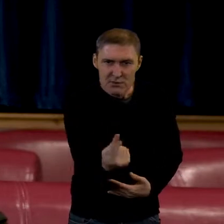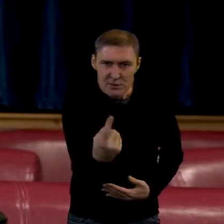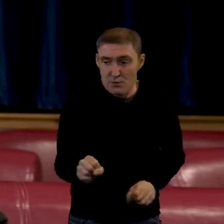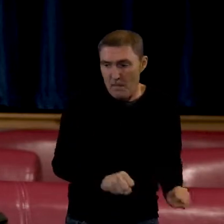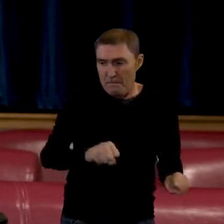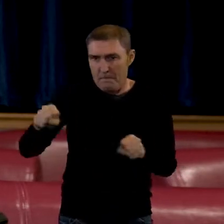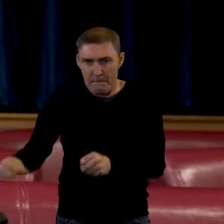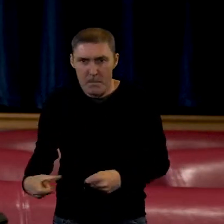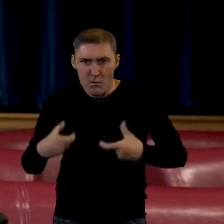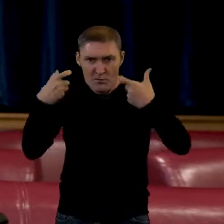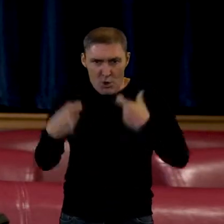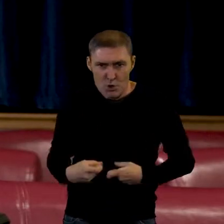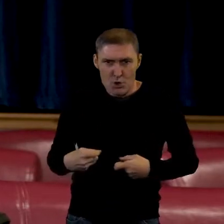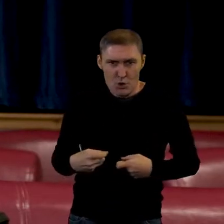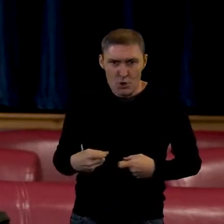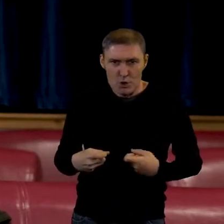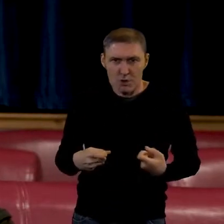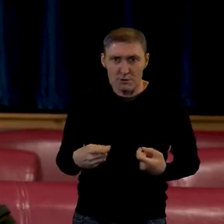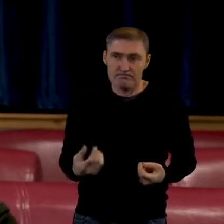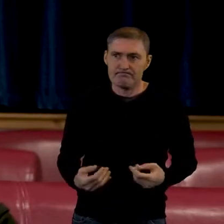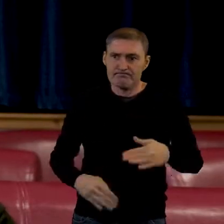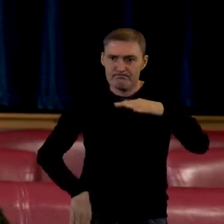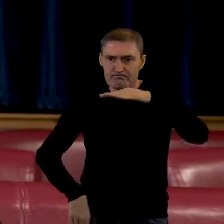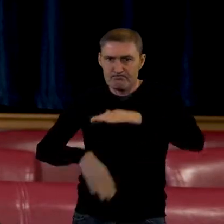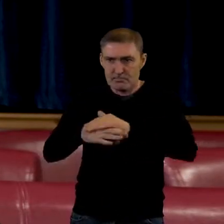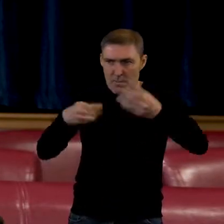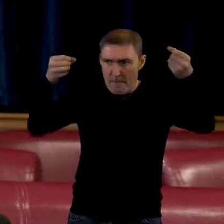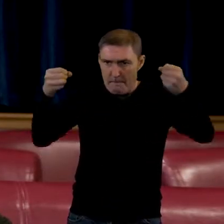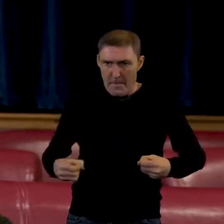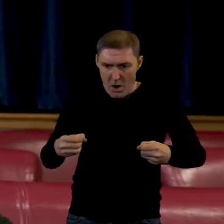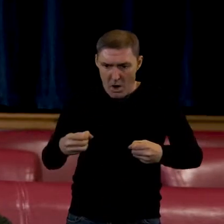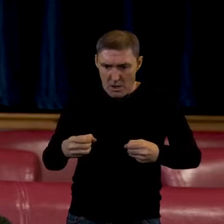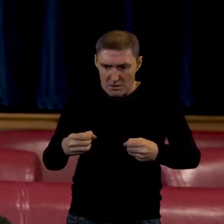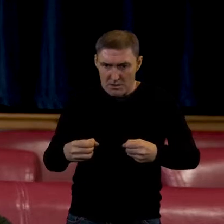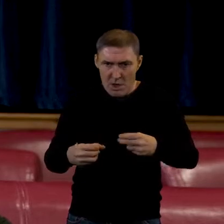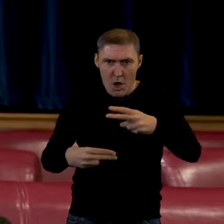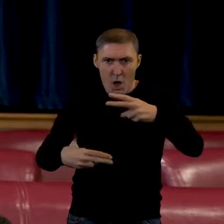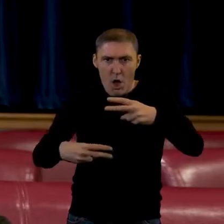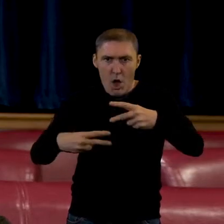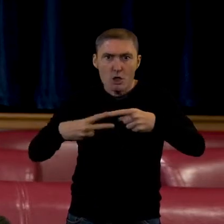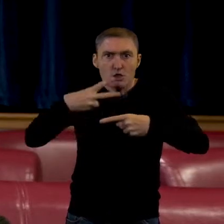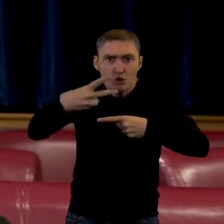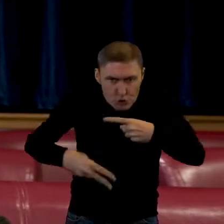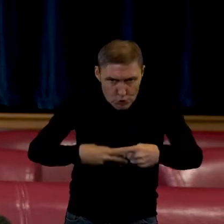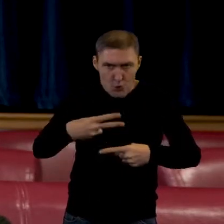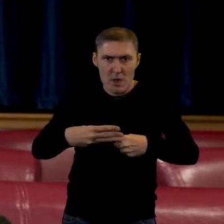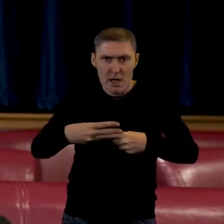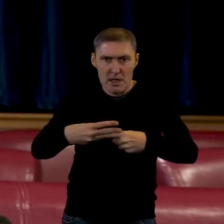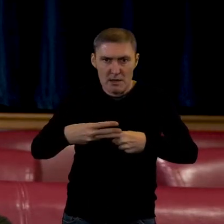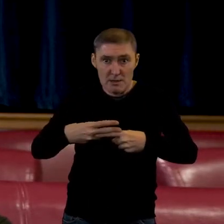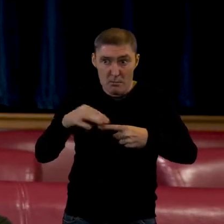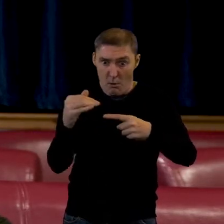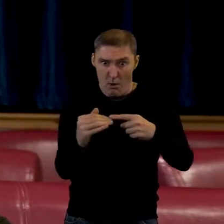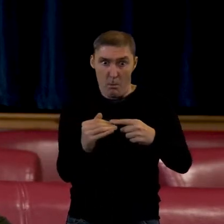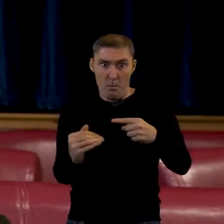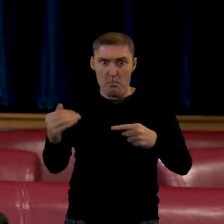they will be sentenced accordingly and it will, it can carry up to a two year sentence